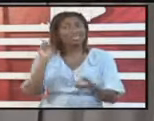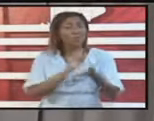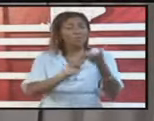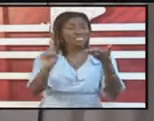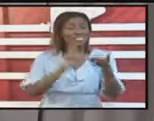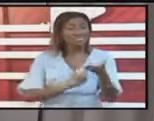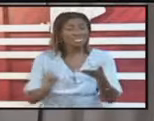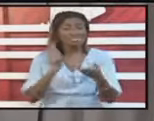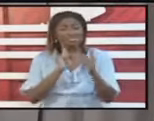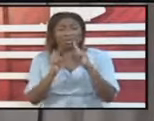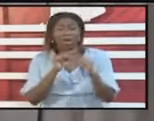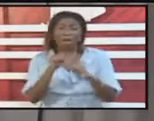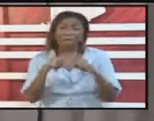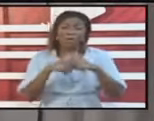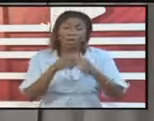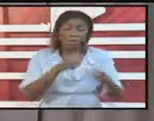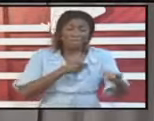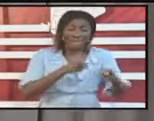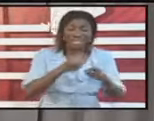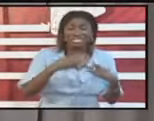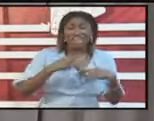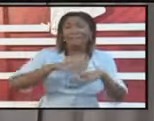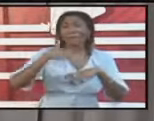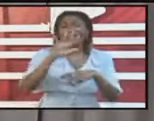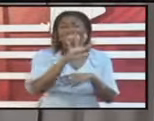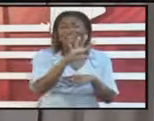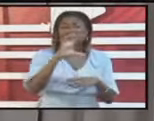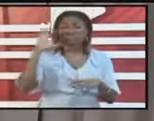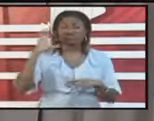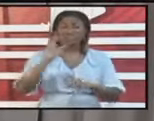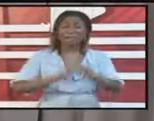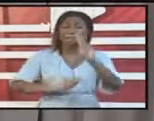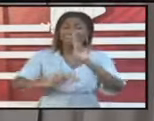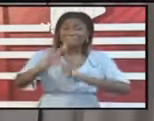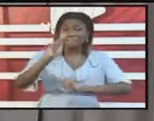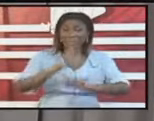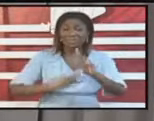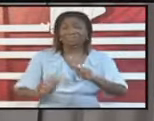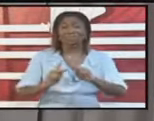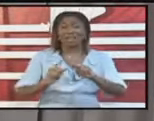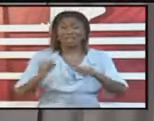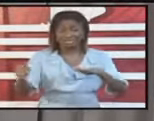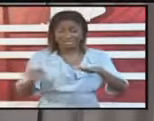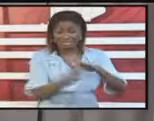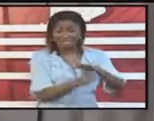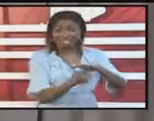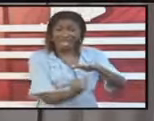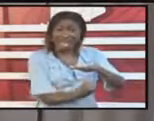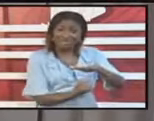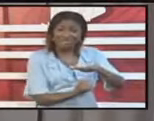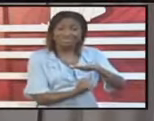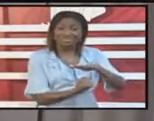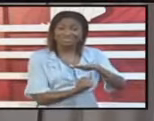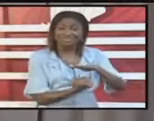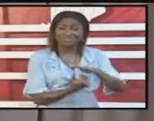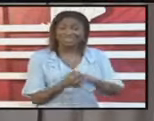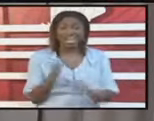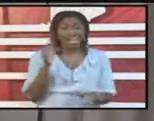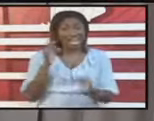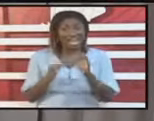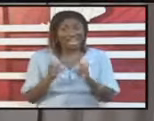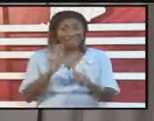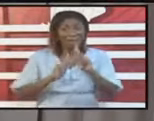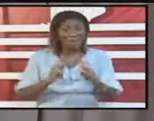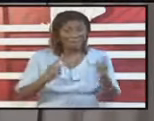we've been managing. We still have over 500 persons currently under state quarantine and what happens when you have cases that are testing